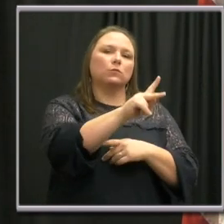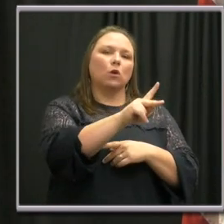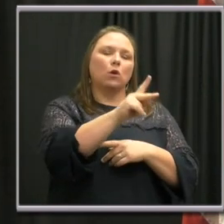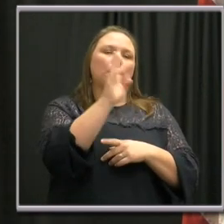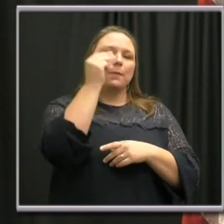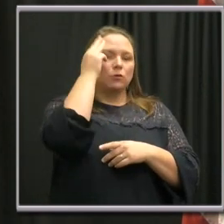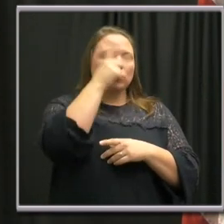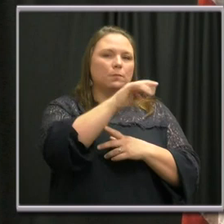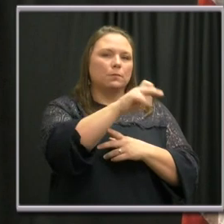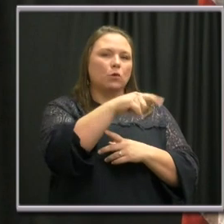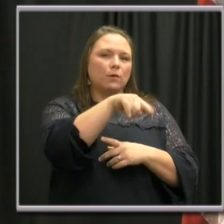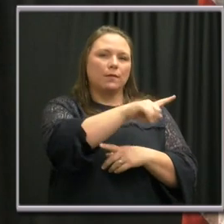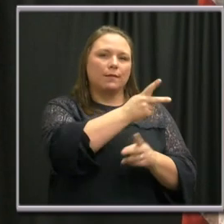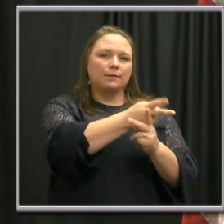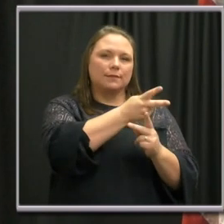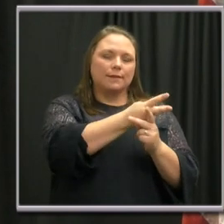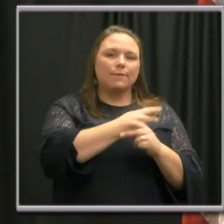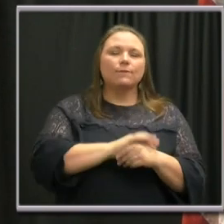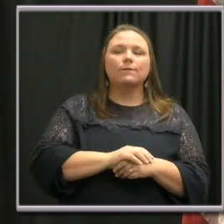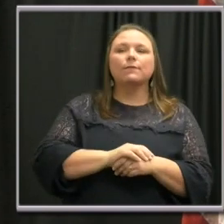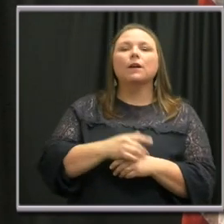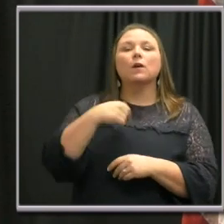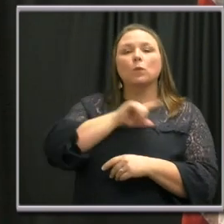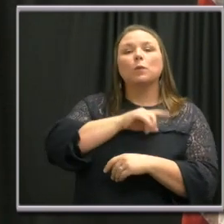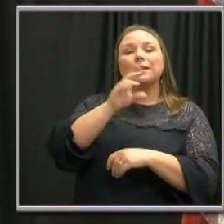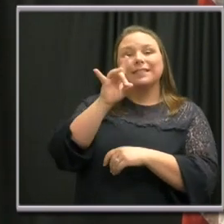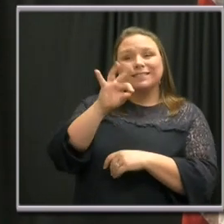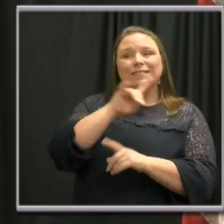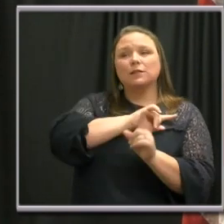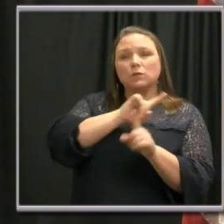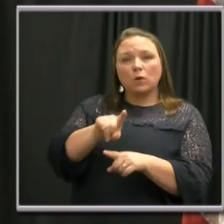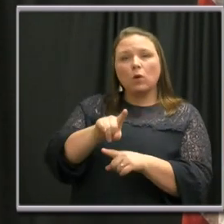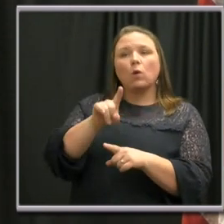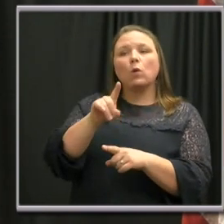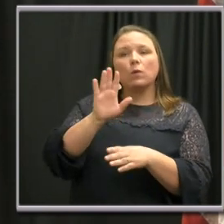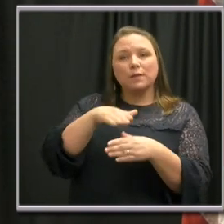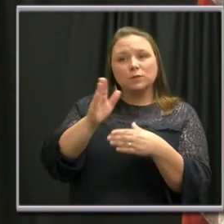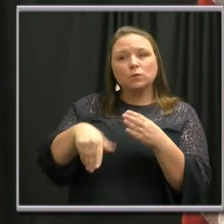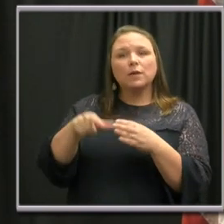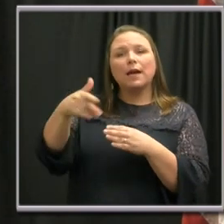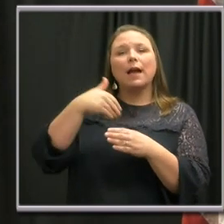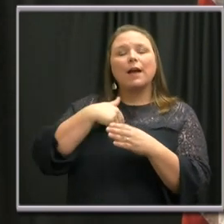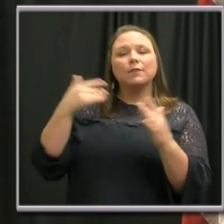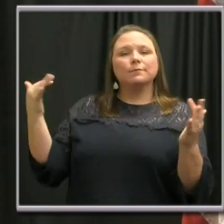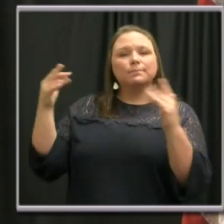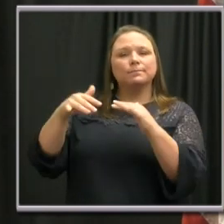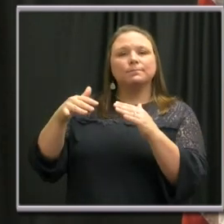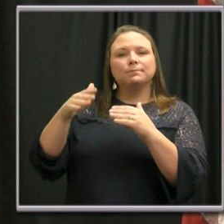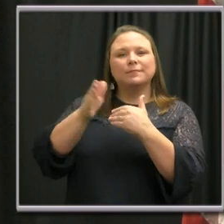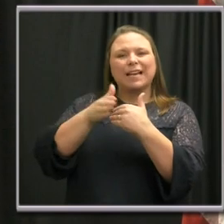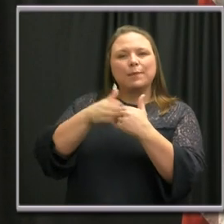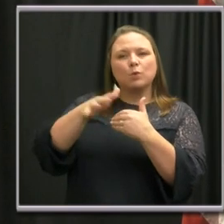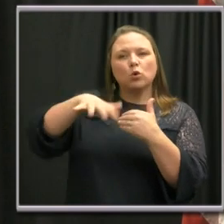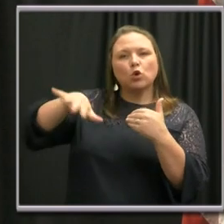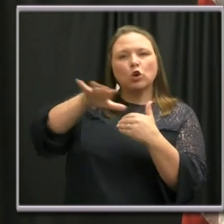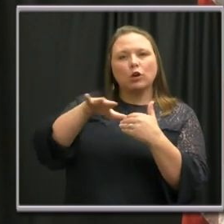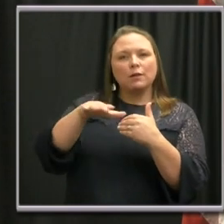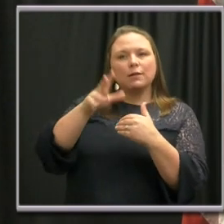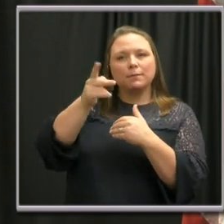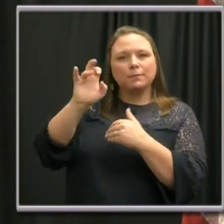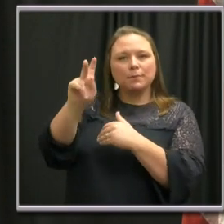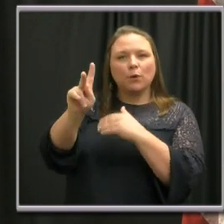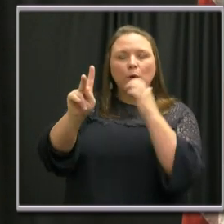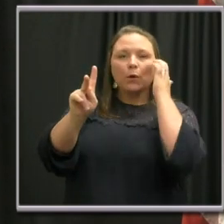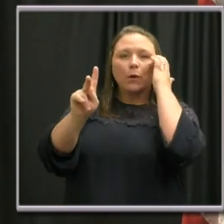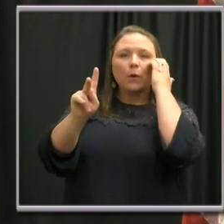enforcement. We did work one this weekend where a neighborhood condominium association park was